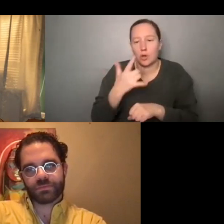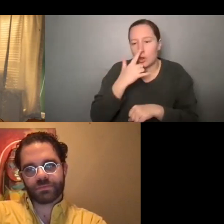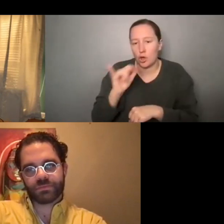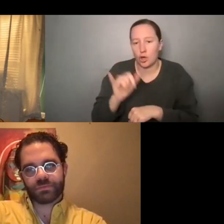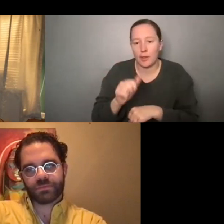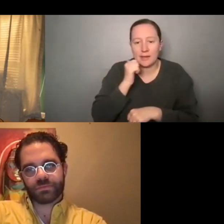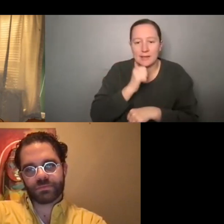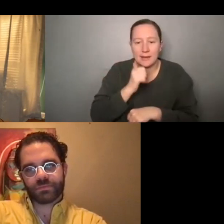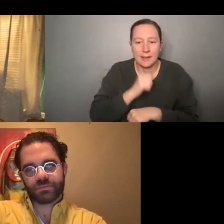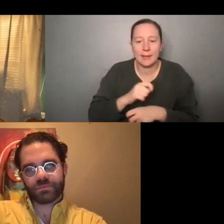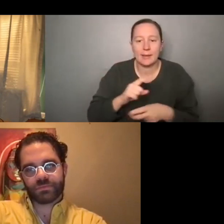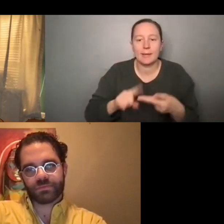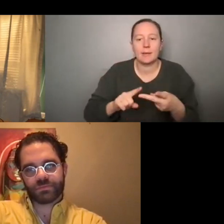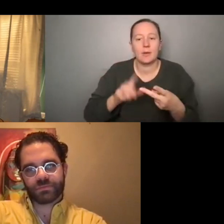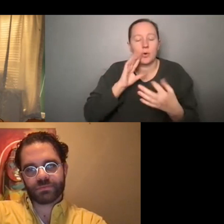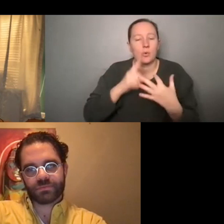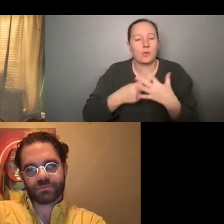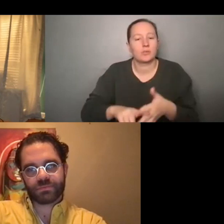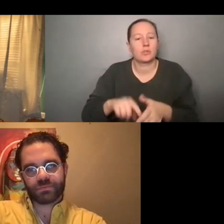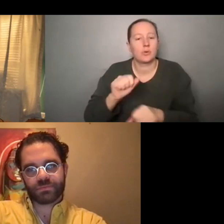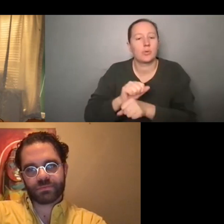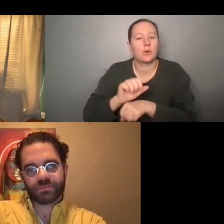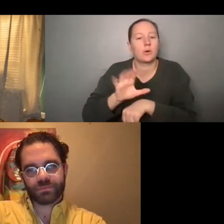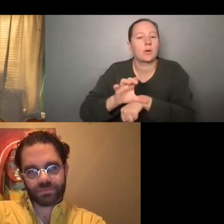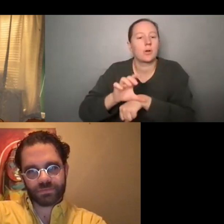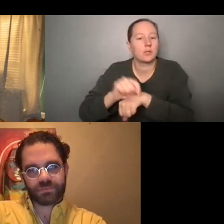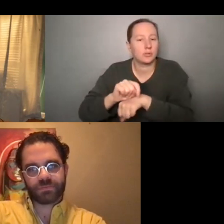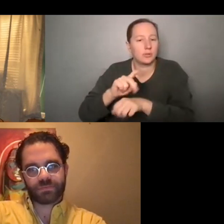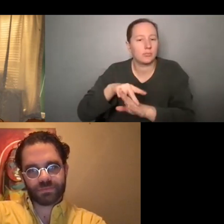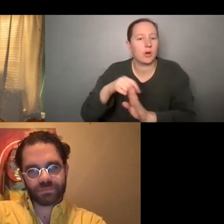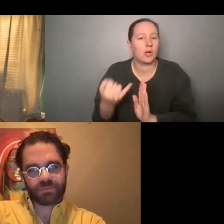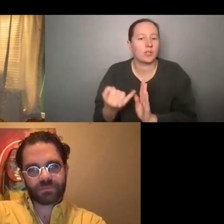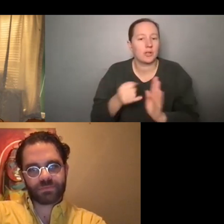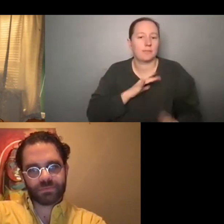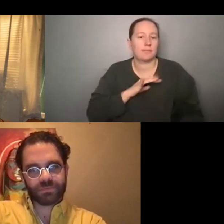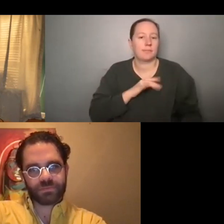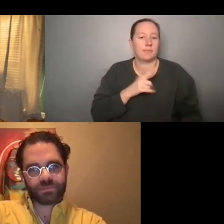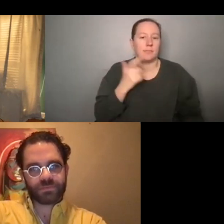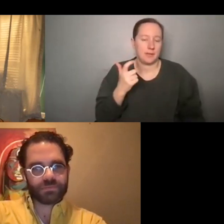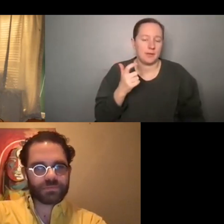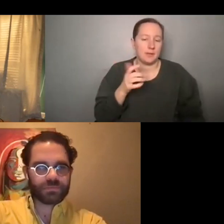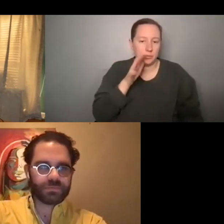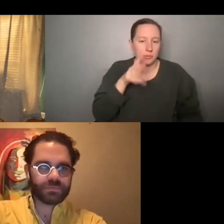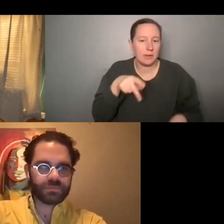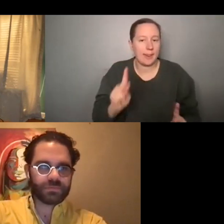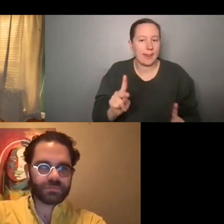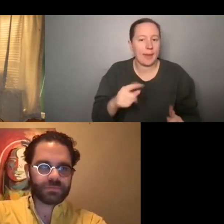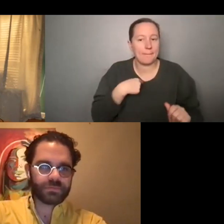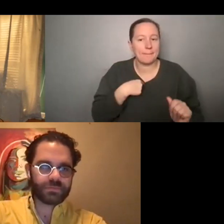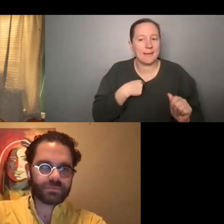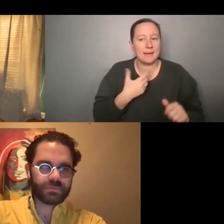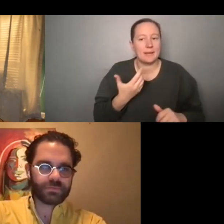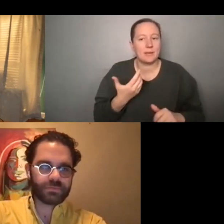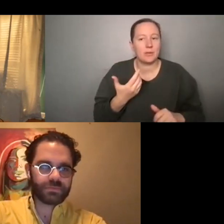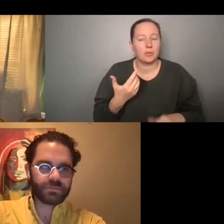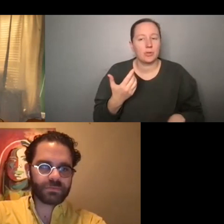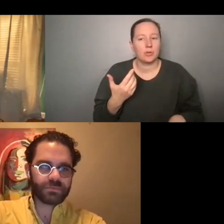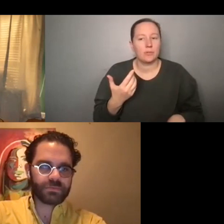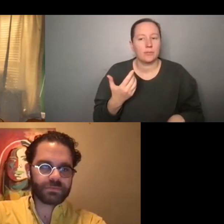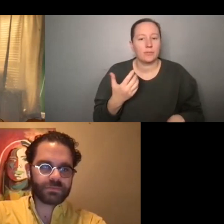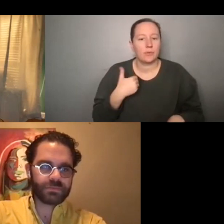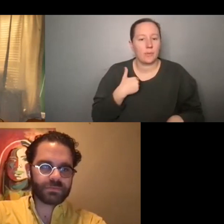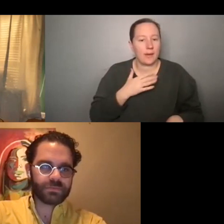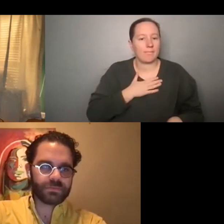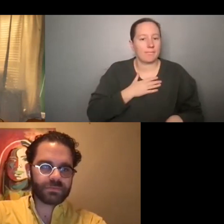I'm going to start working on some like consulting projects, which is really cool because then it'll allow me to have my